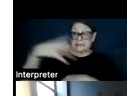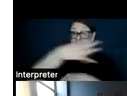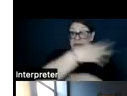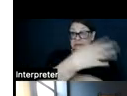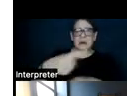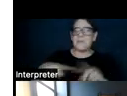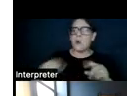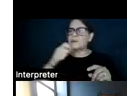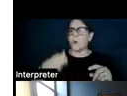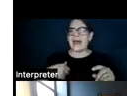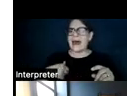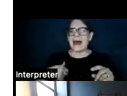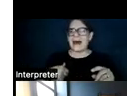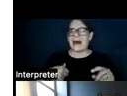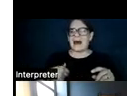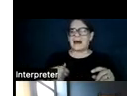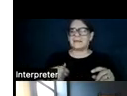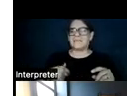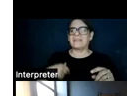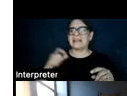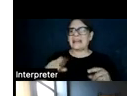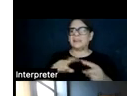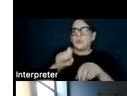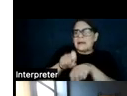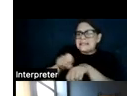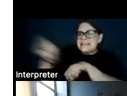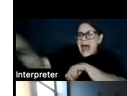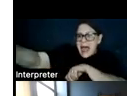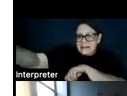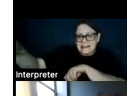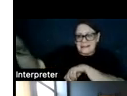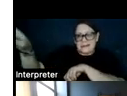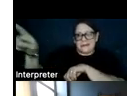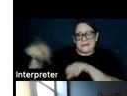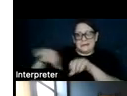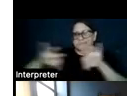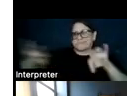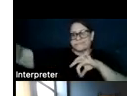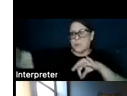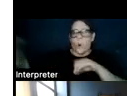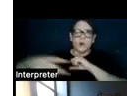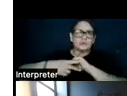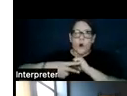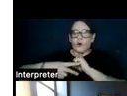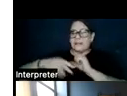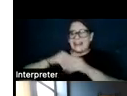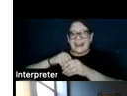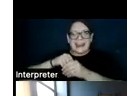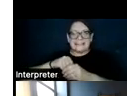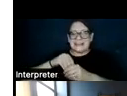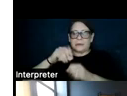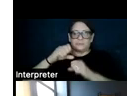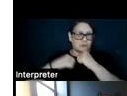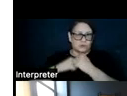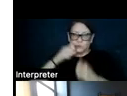don't have the ancillary transportation, processing, storage, and mining infrastructure associated with that.